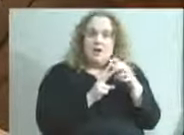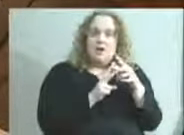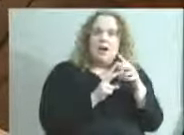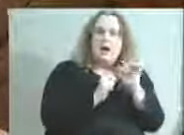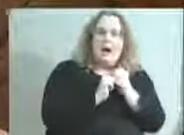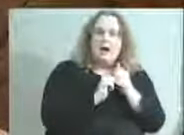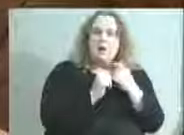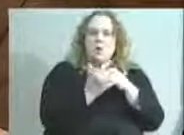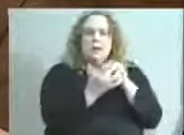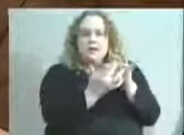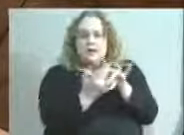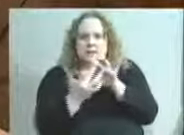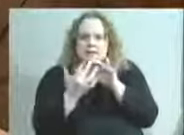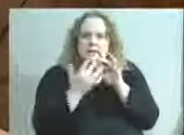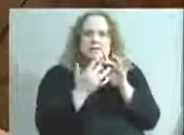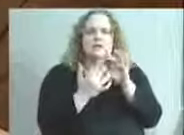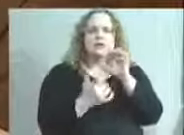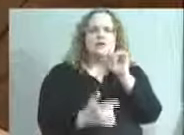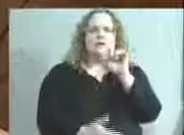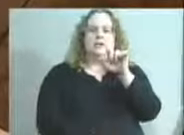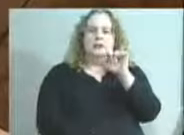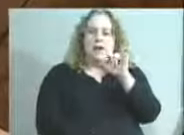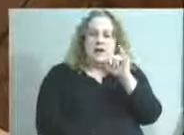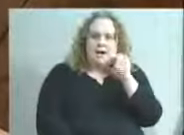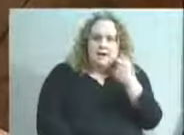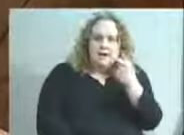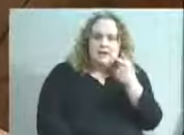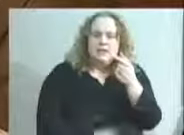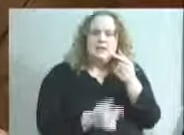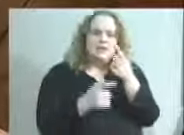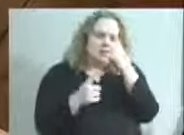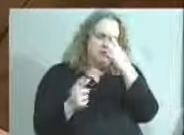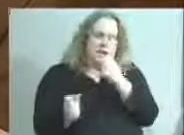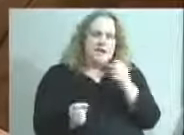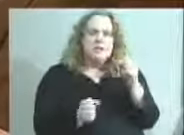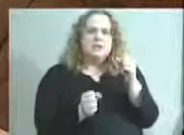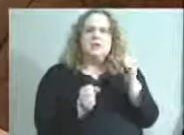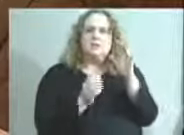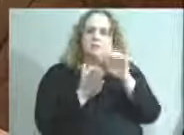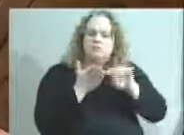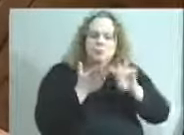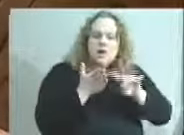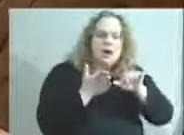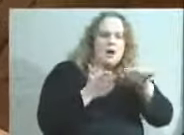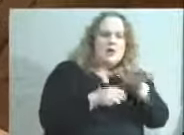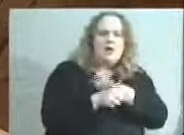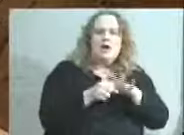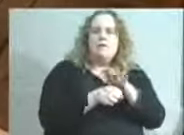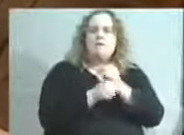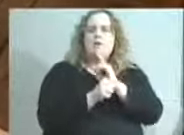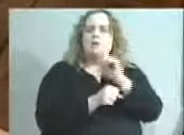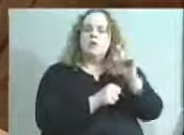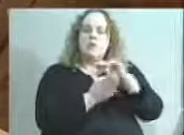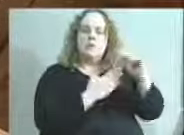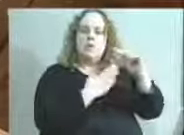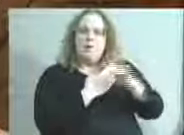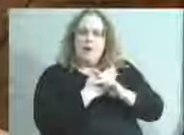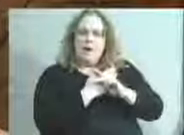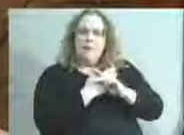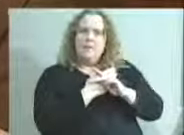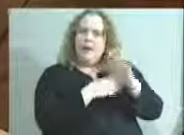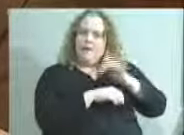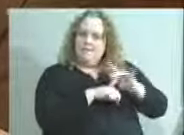about? So there's a texting strategy that we're exploring in other areas, making sure these programs are available at unlikely